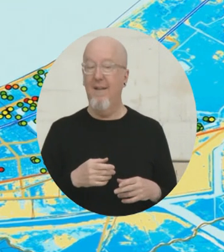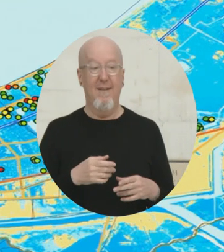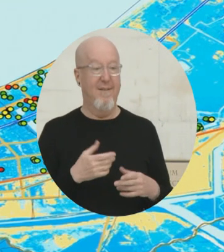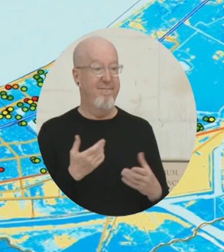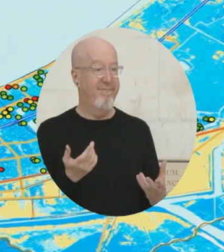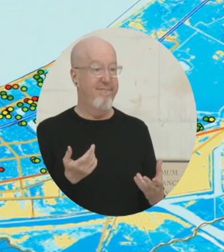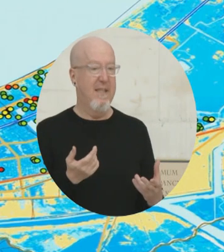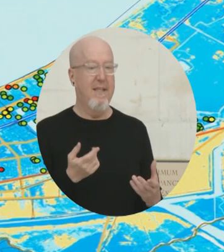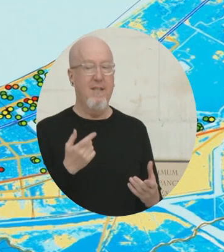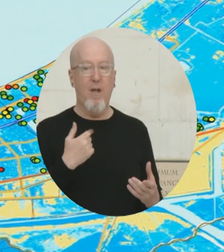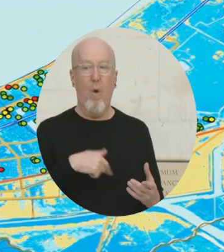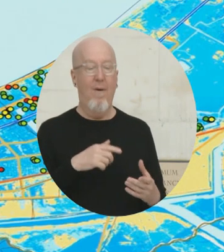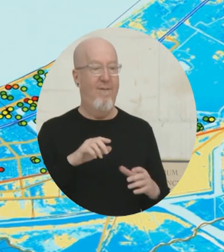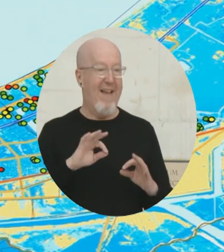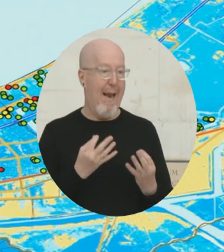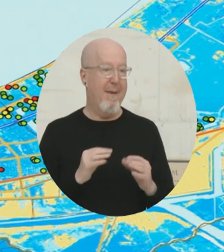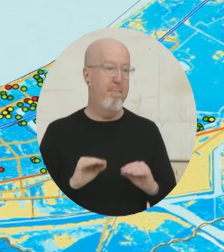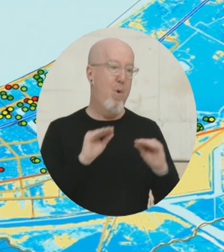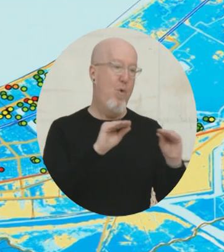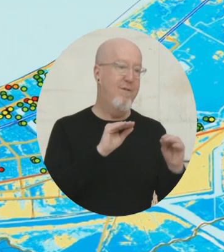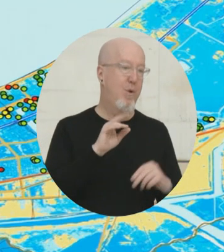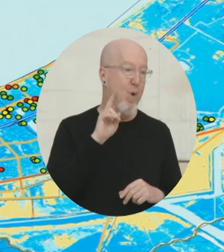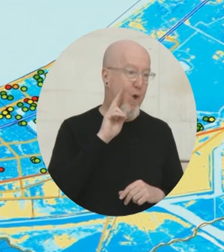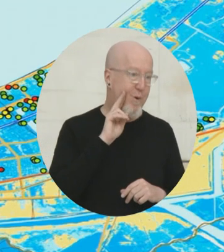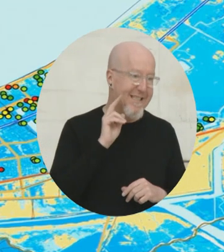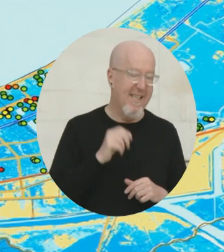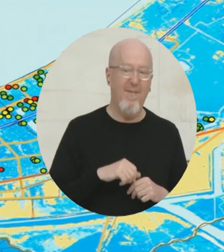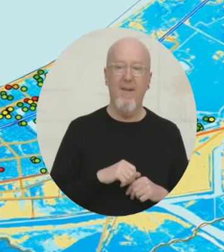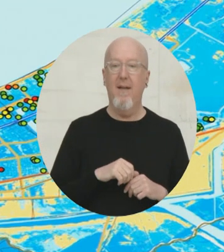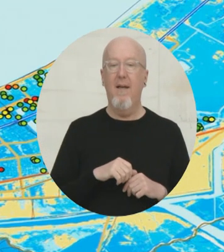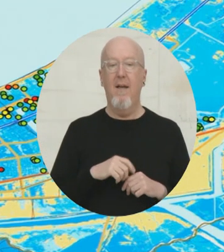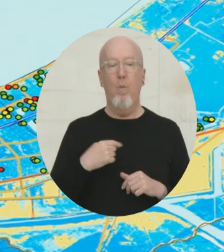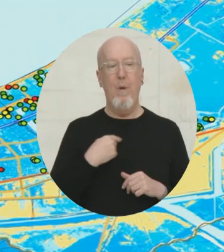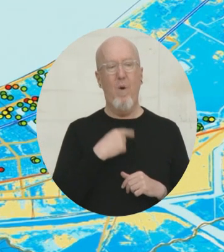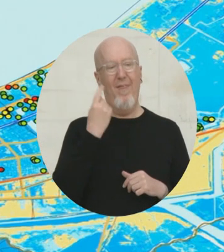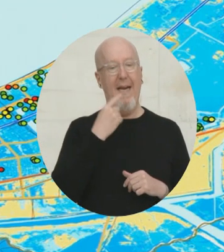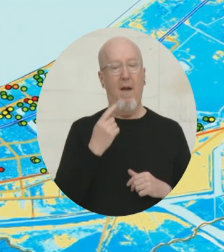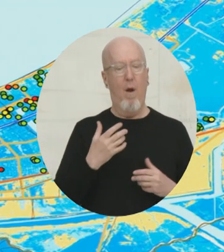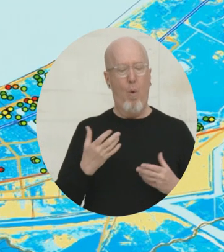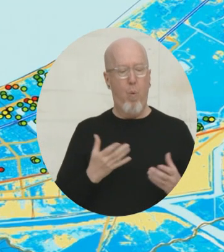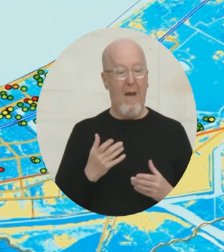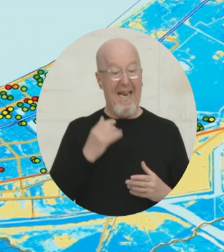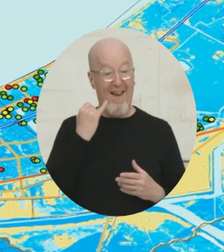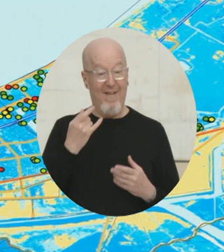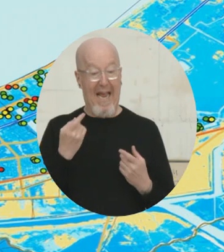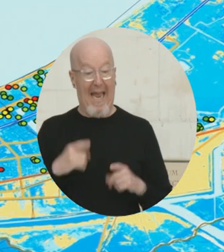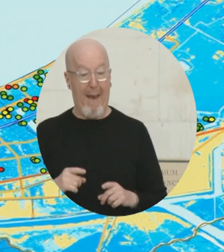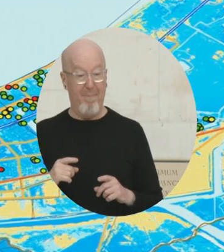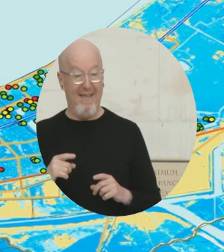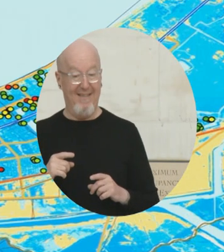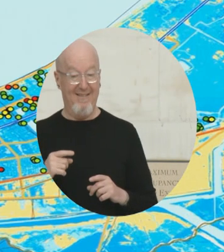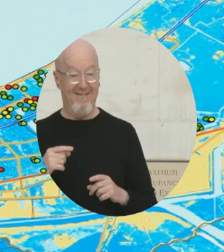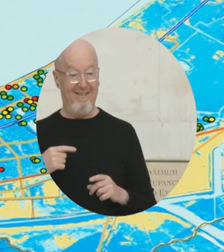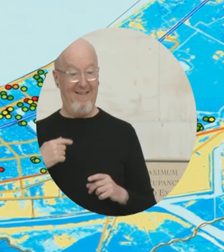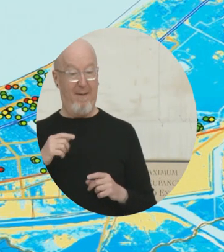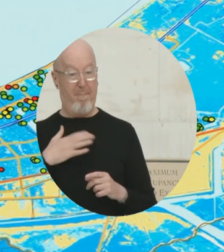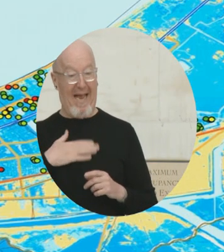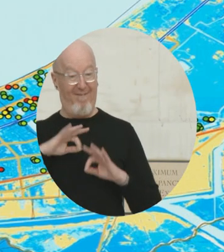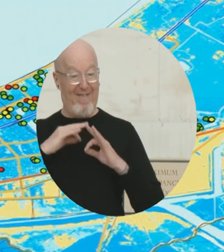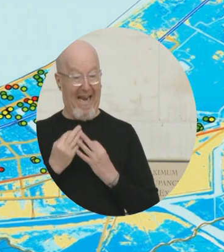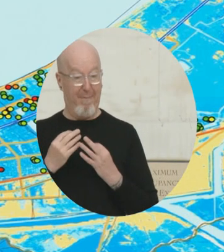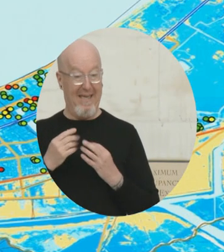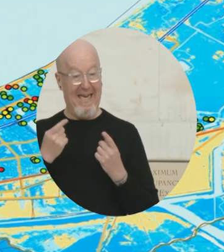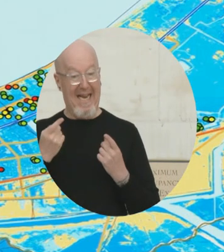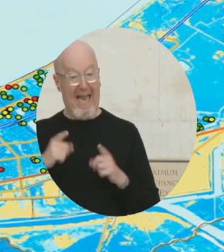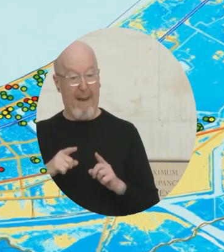So we began thinking about this from a personal perspective. What will it take for us to bounce back? Back at the time we had two little kids, now we have four. Probably a